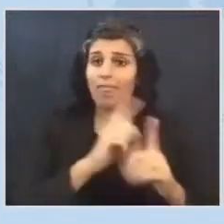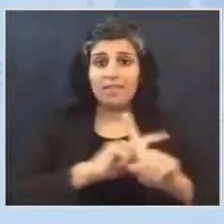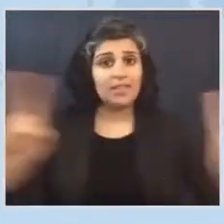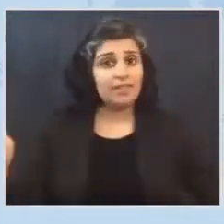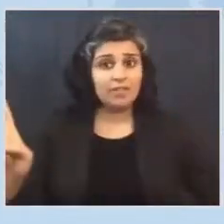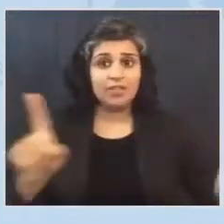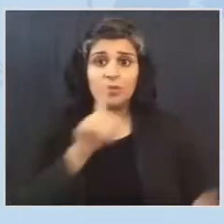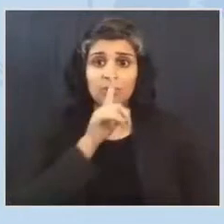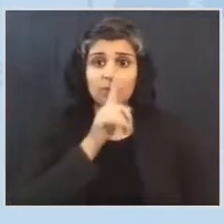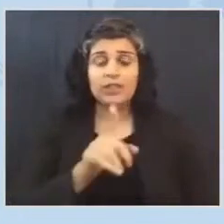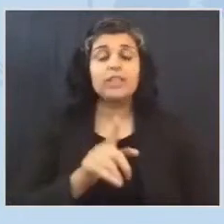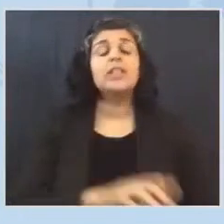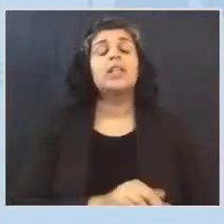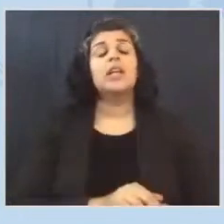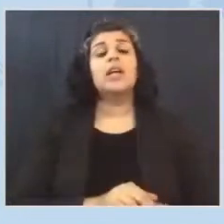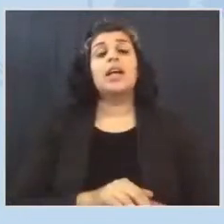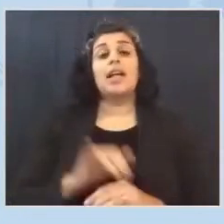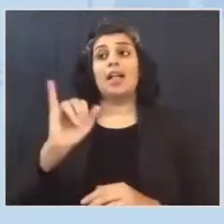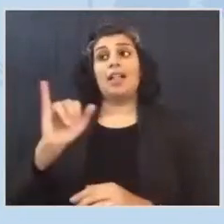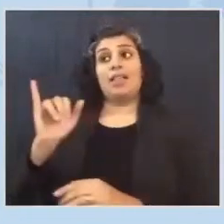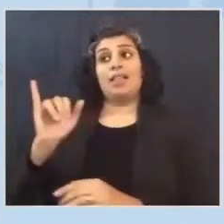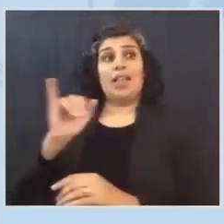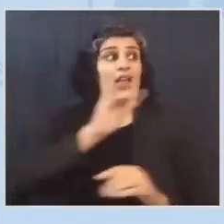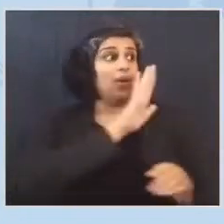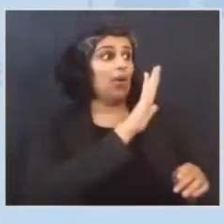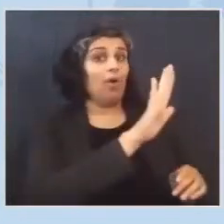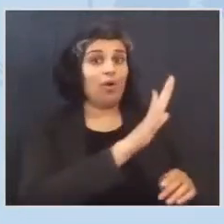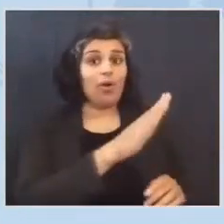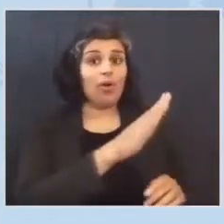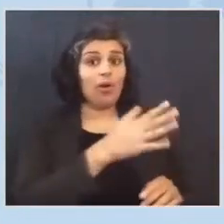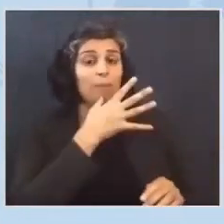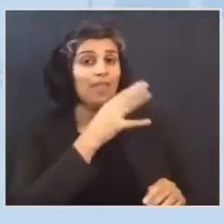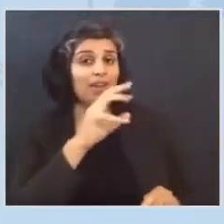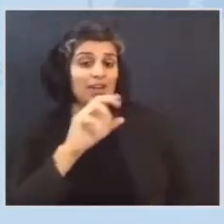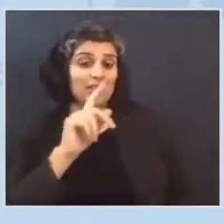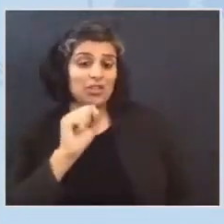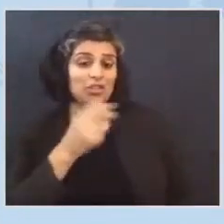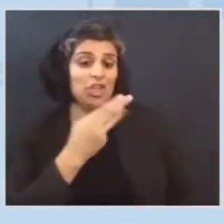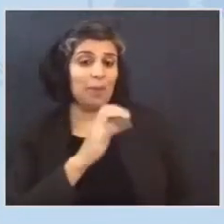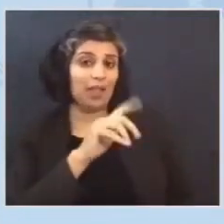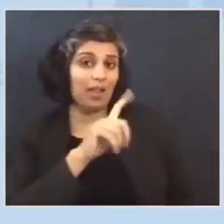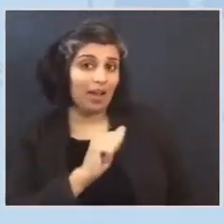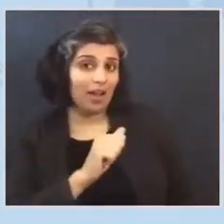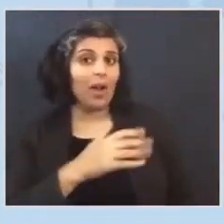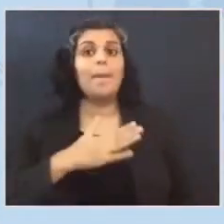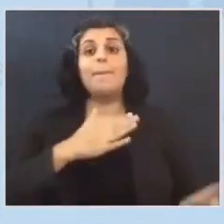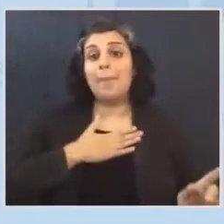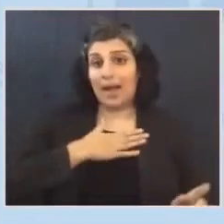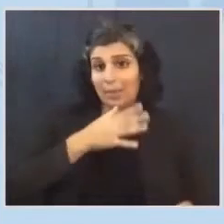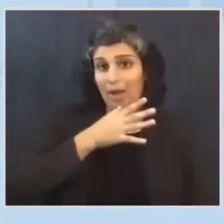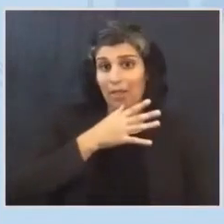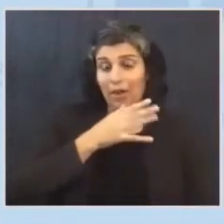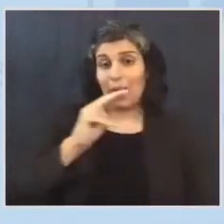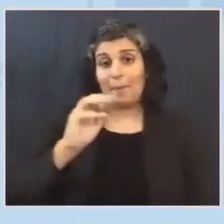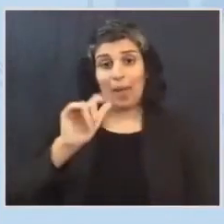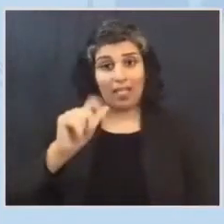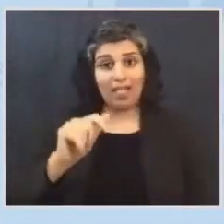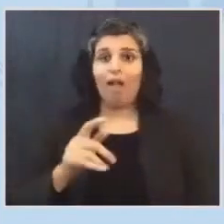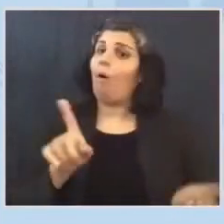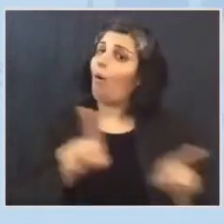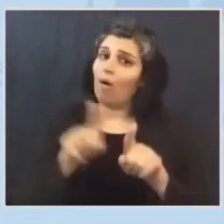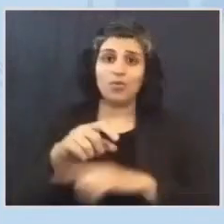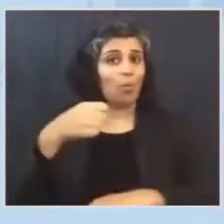the Vice President-elect's mother, Shamala, my mother, Maya, was born in India. Like so many millions